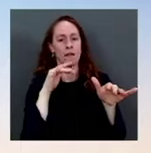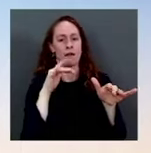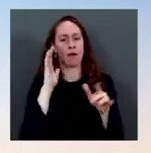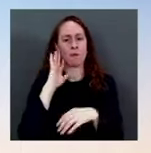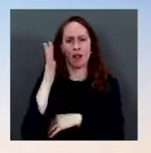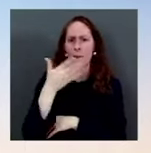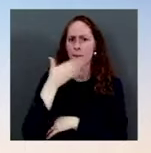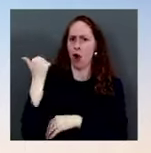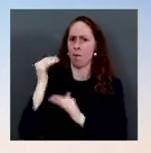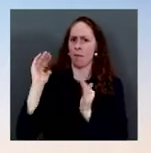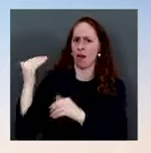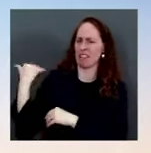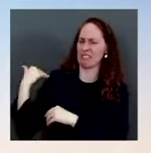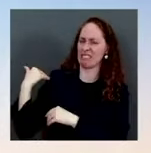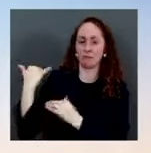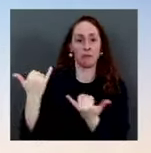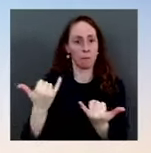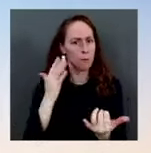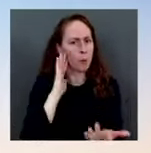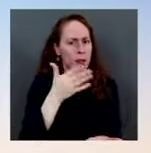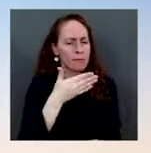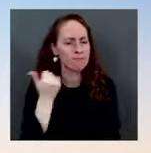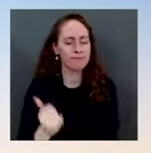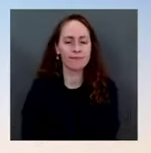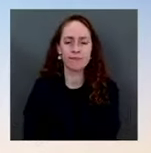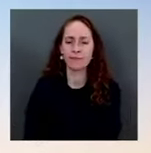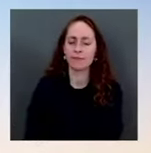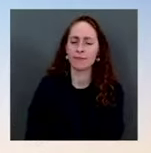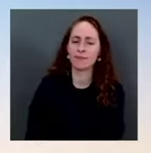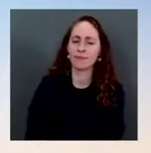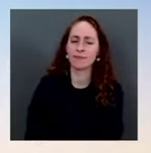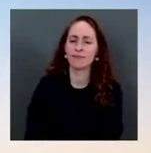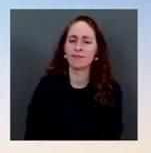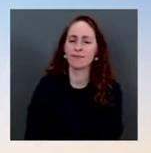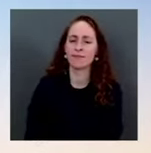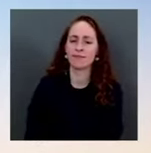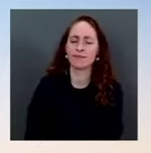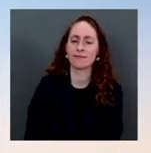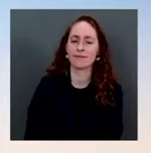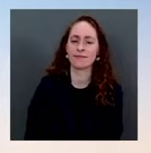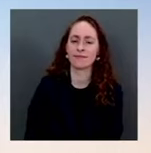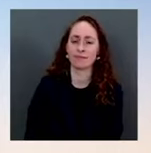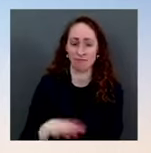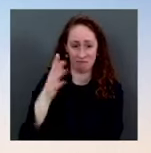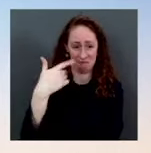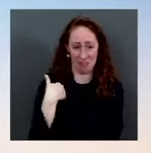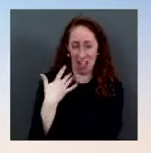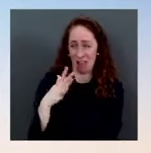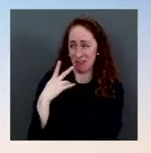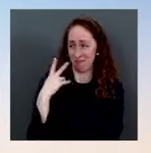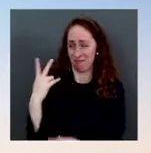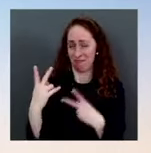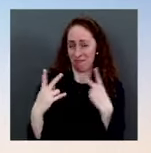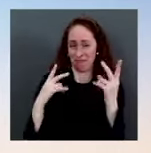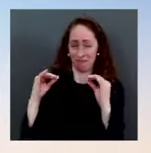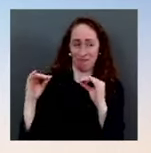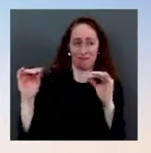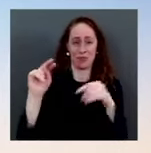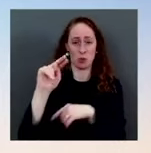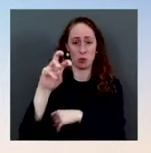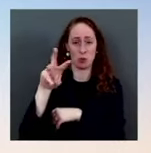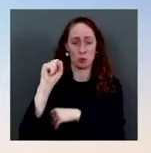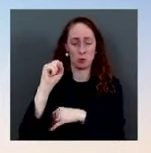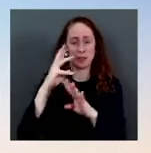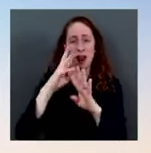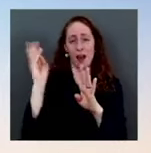country so at the end of 2021 as we close out this year i still have to ask when can every american who wants to get an at-home test to get one because